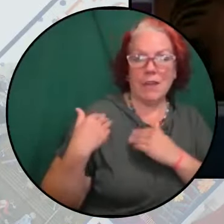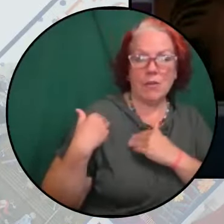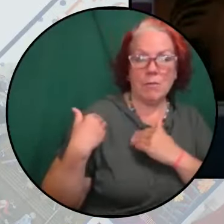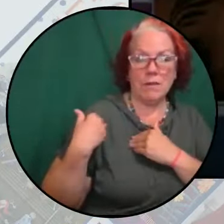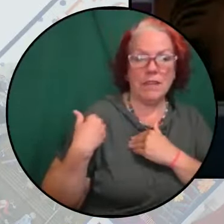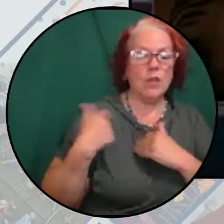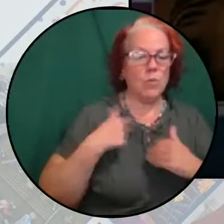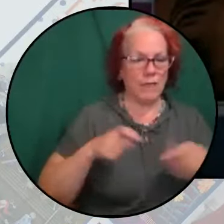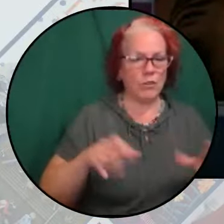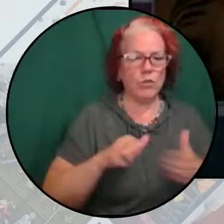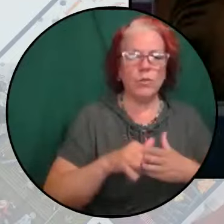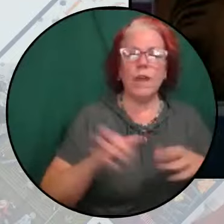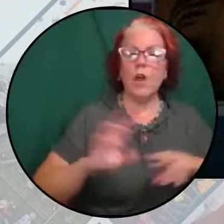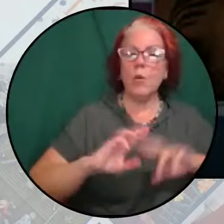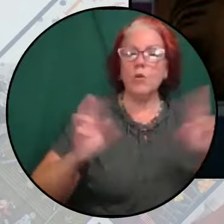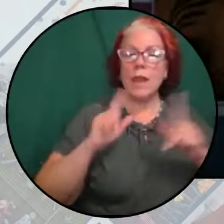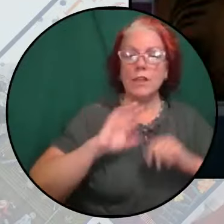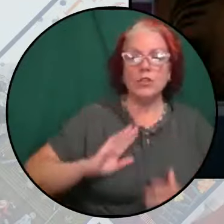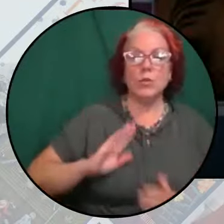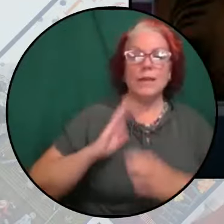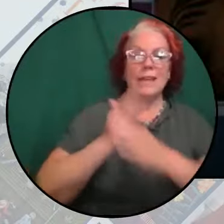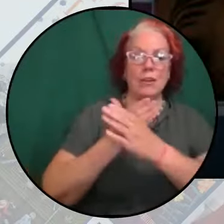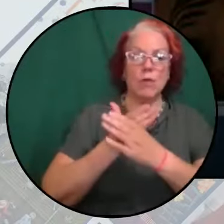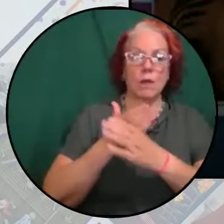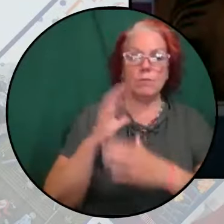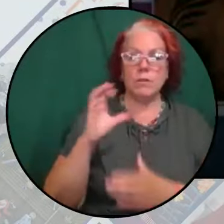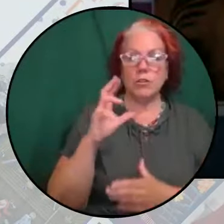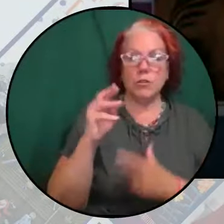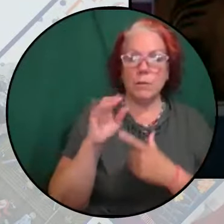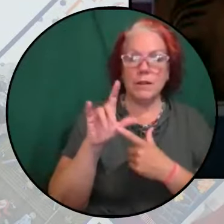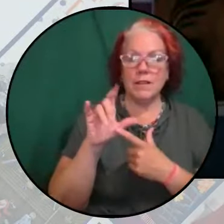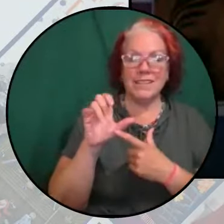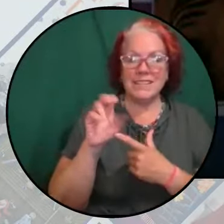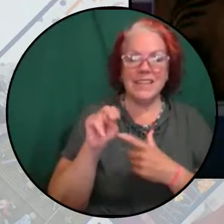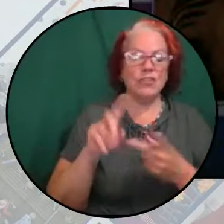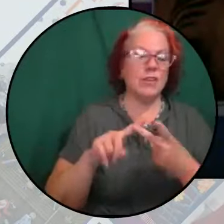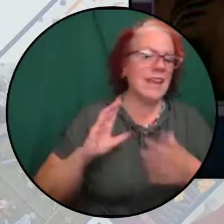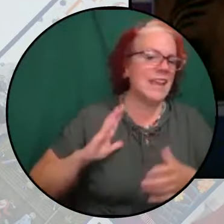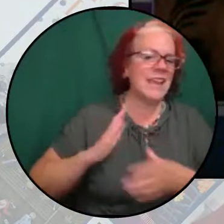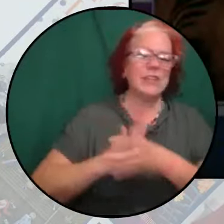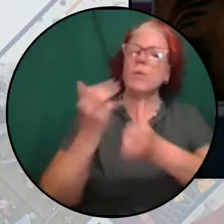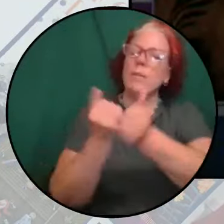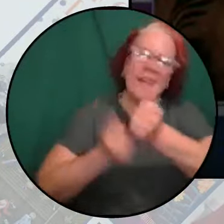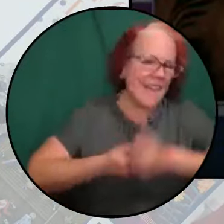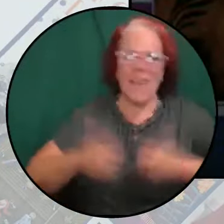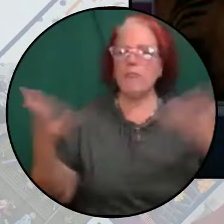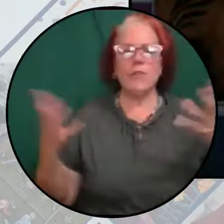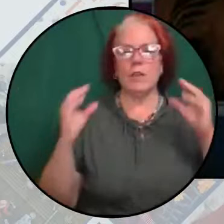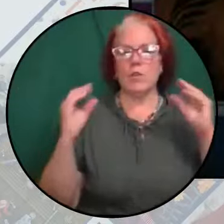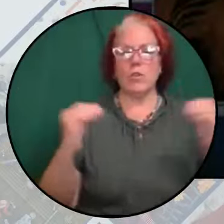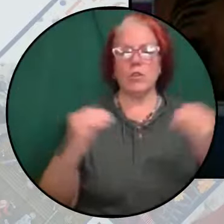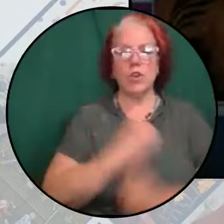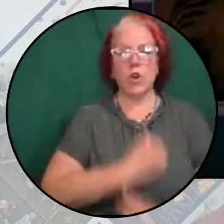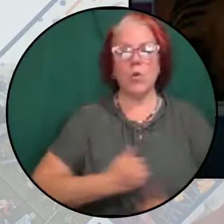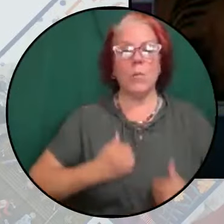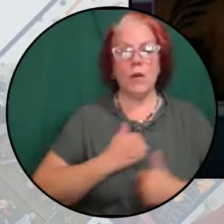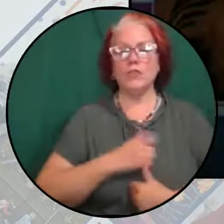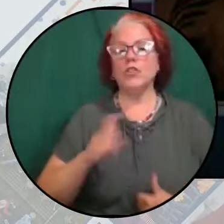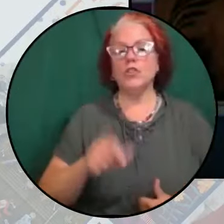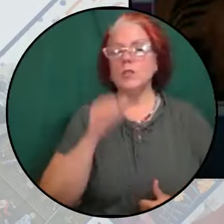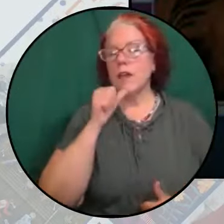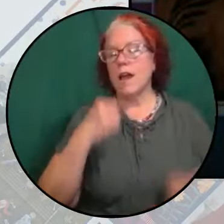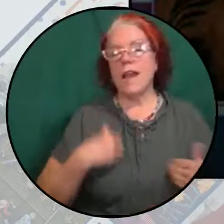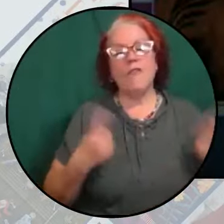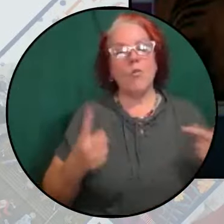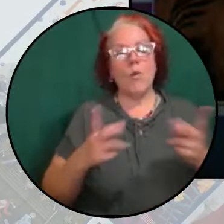interrupt criminalization and interrupt everything unapologetically? There should be not one space in any